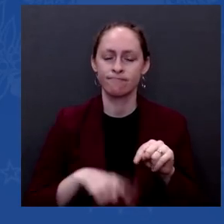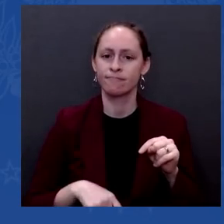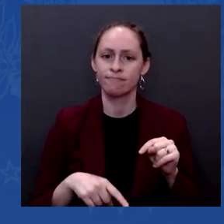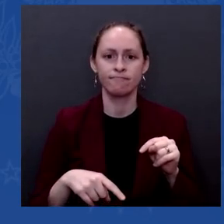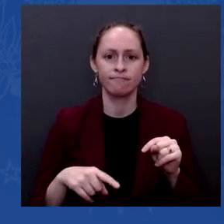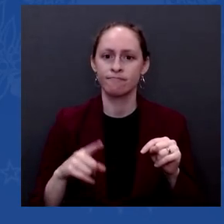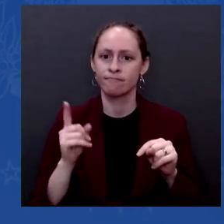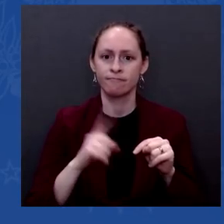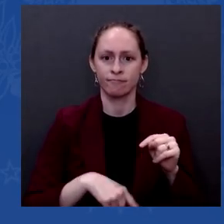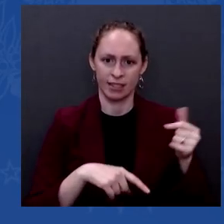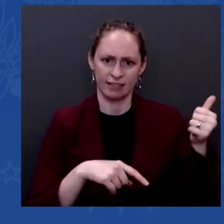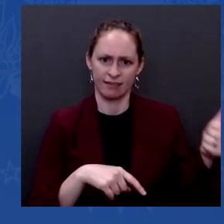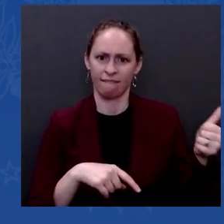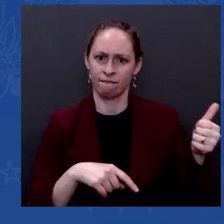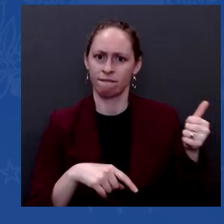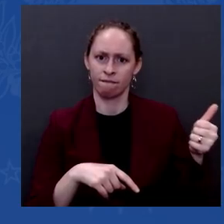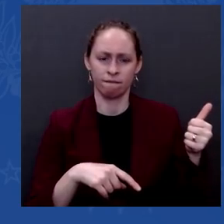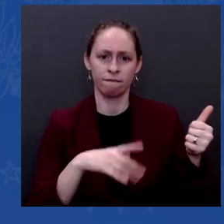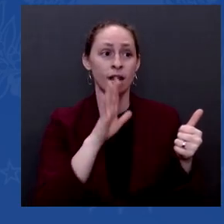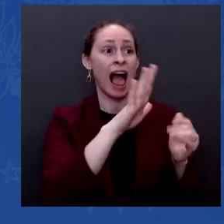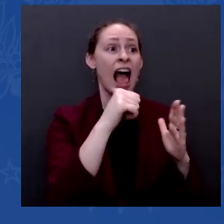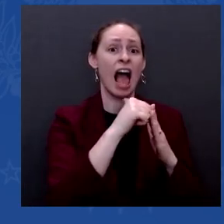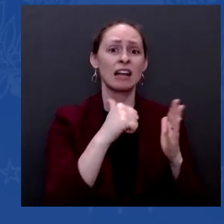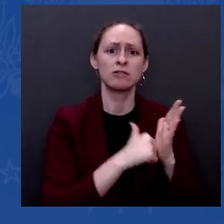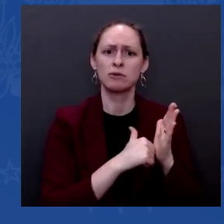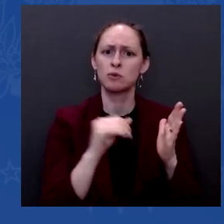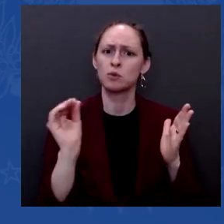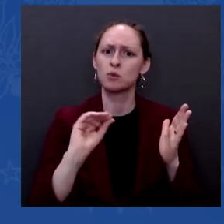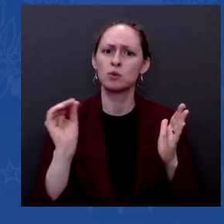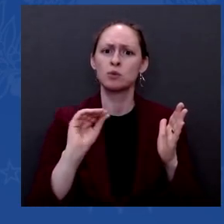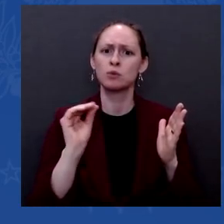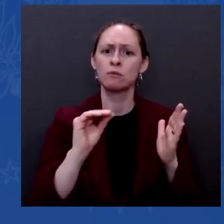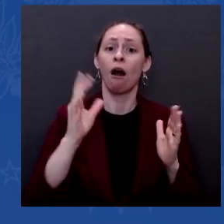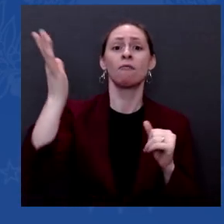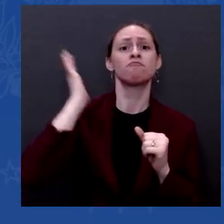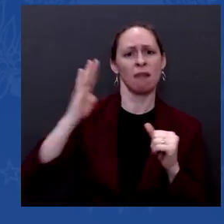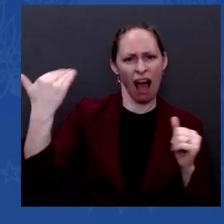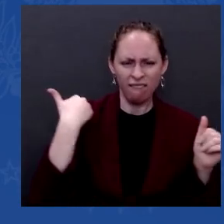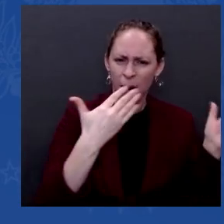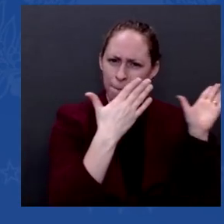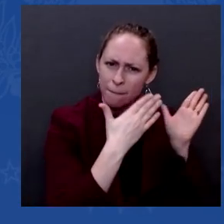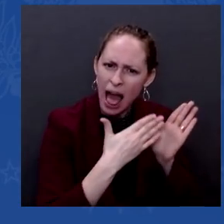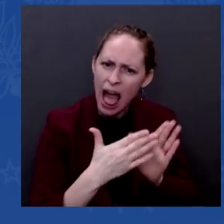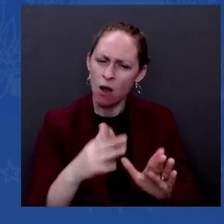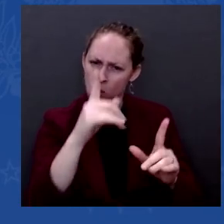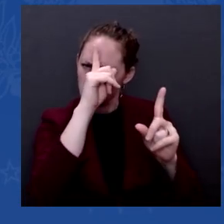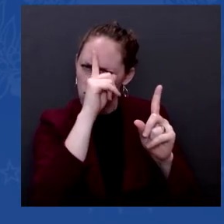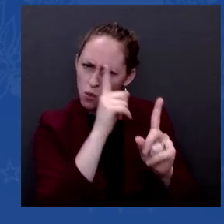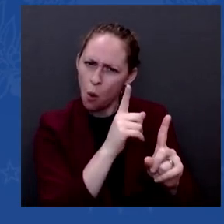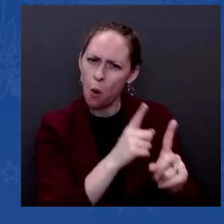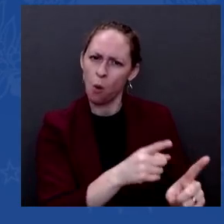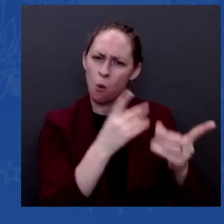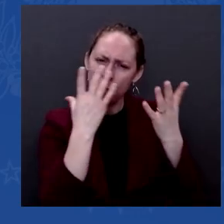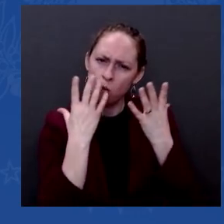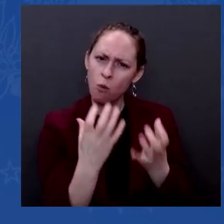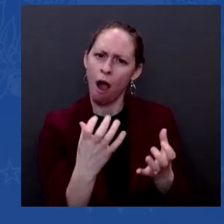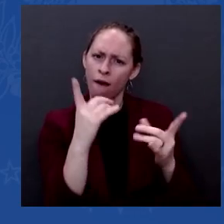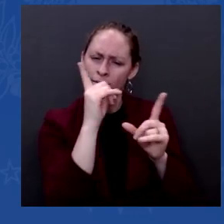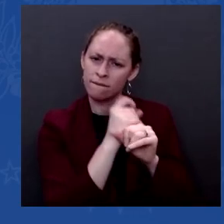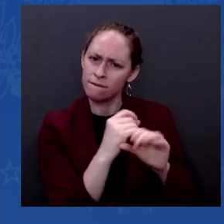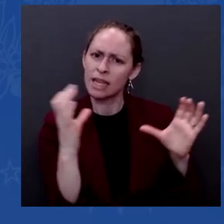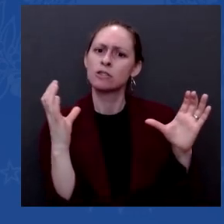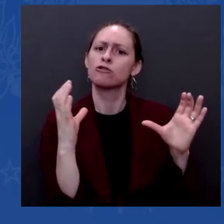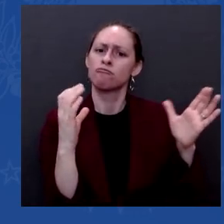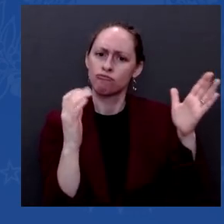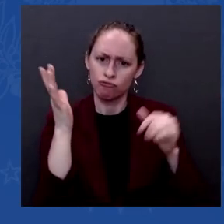an agenda back in the administration when the eight years we were president and vice president. But I